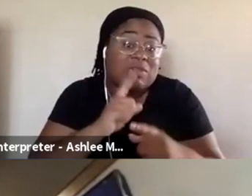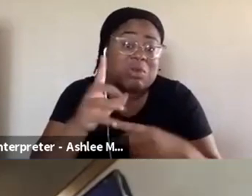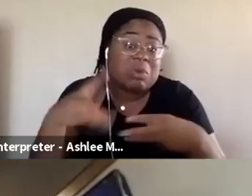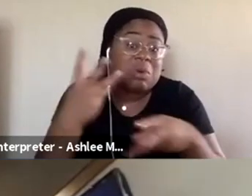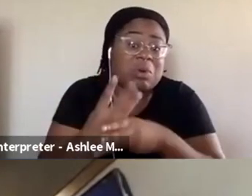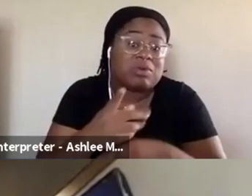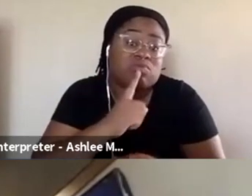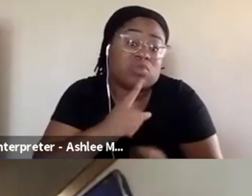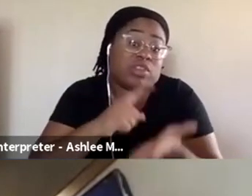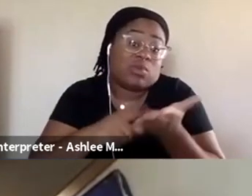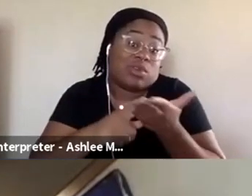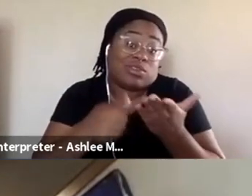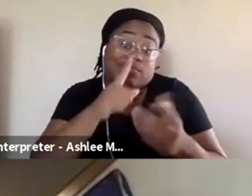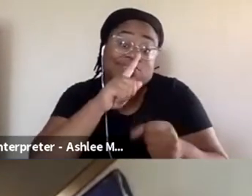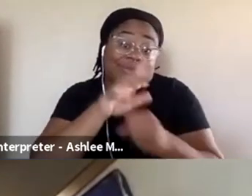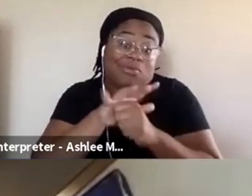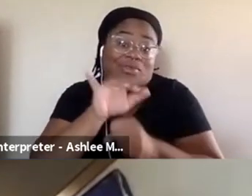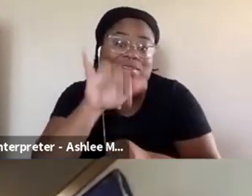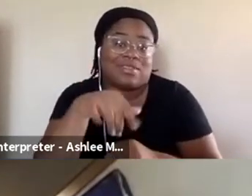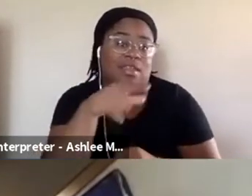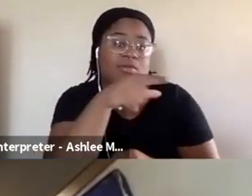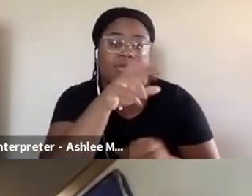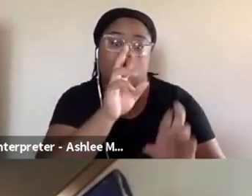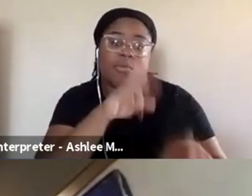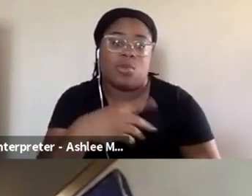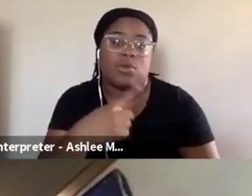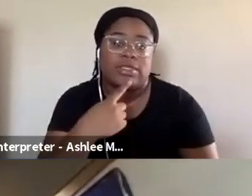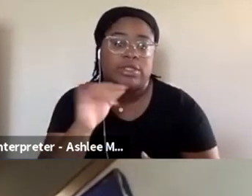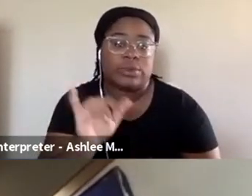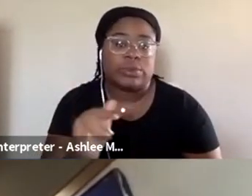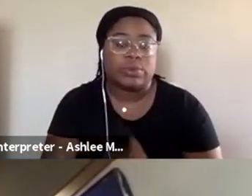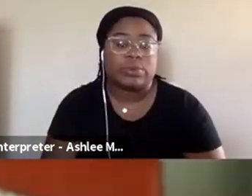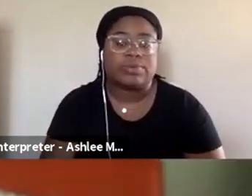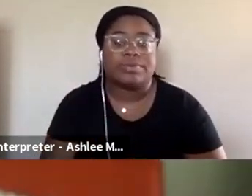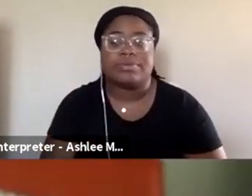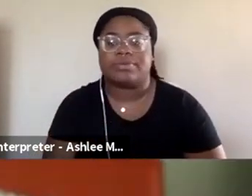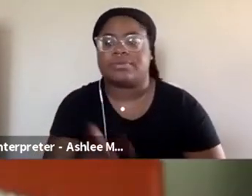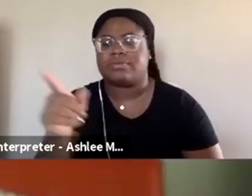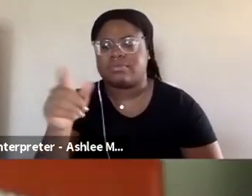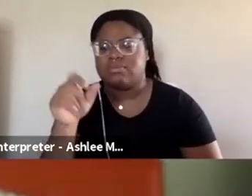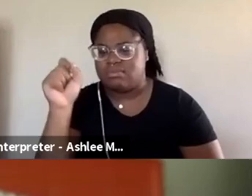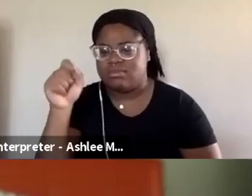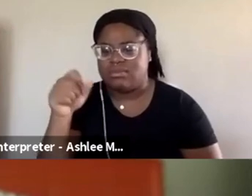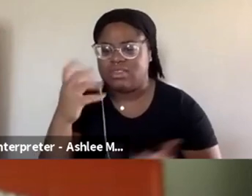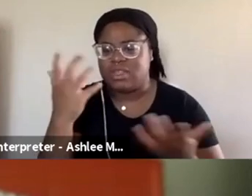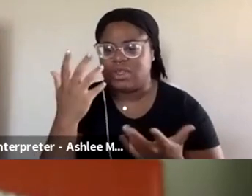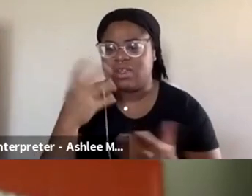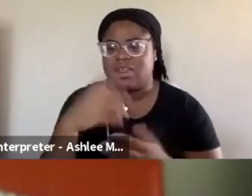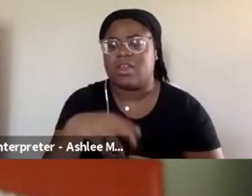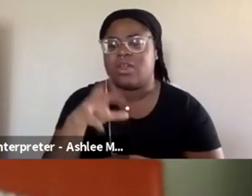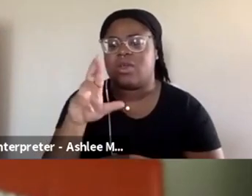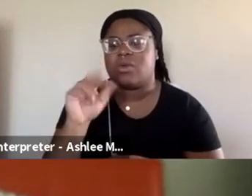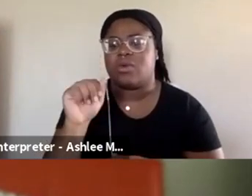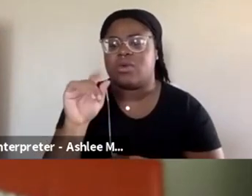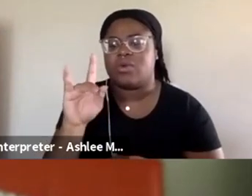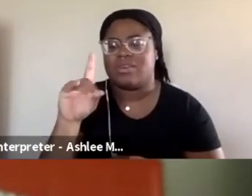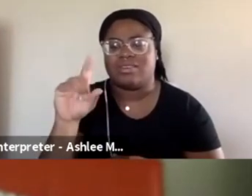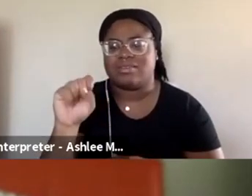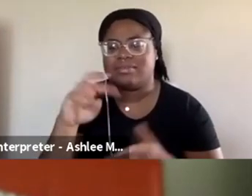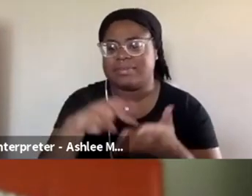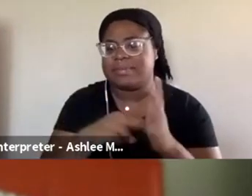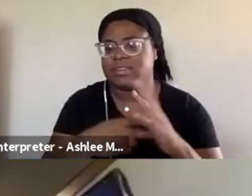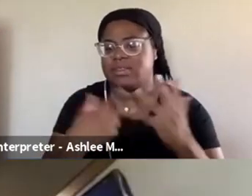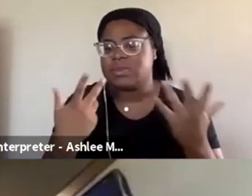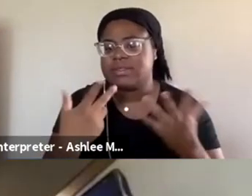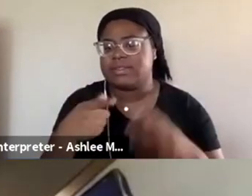really confirms like a lot of the stuff that that the report found. Yeah. Can you just explain what rates are for folks who might not be familiar with